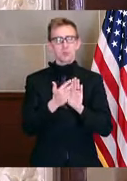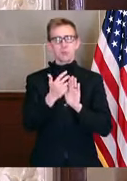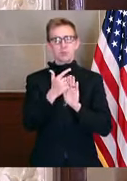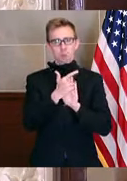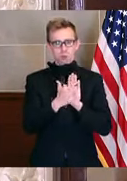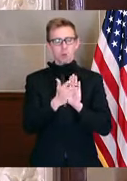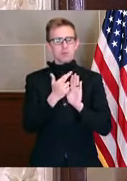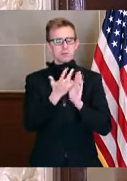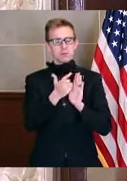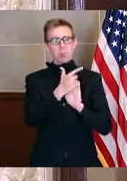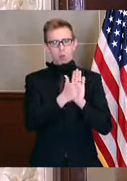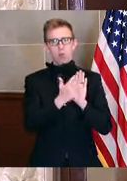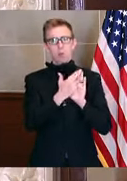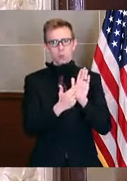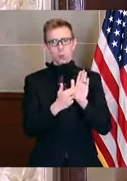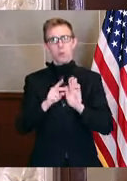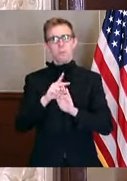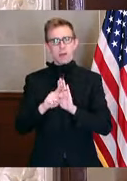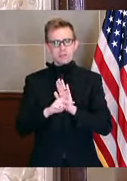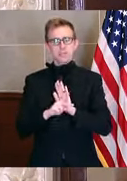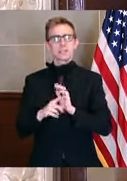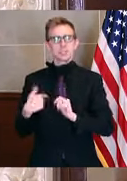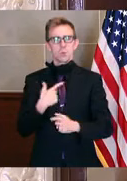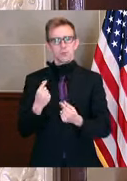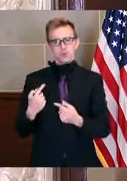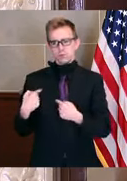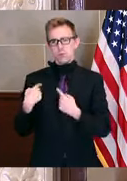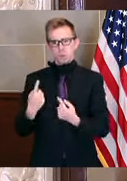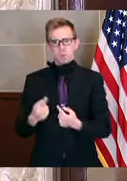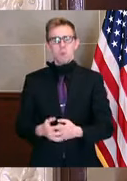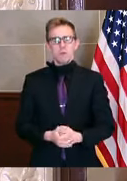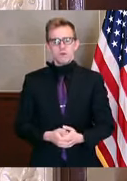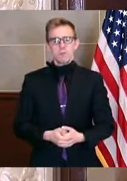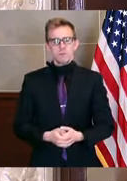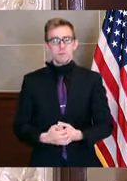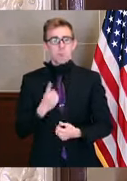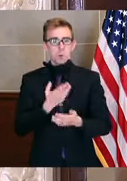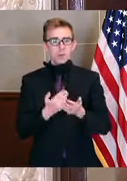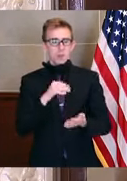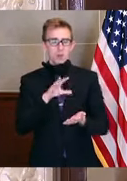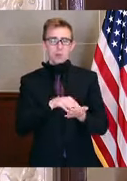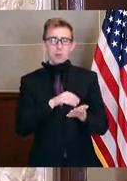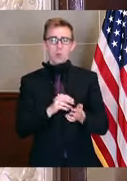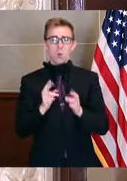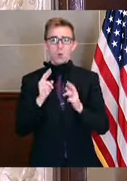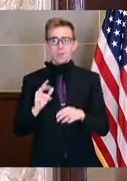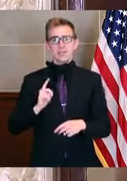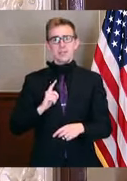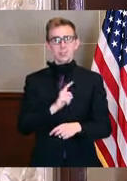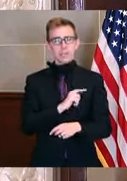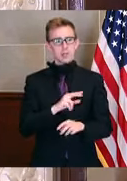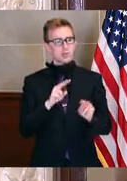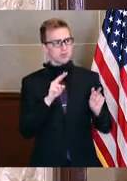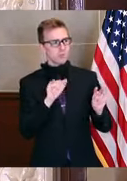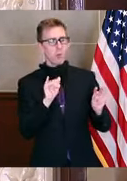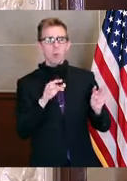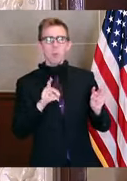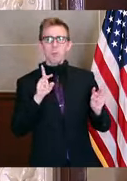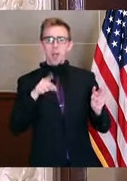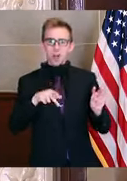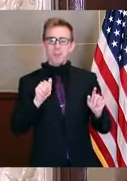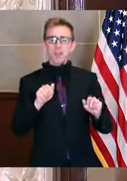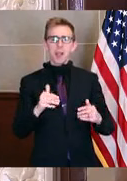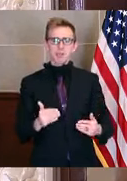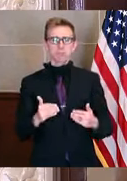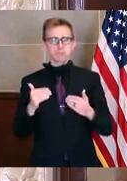policy that we've done. And I think one thing we're learning from that also, we hope the legislators pick that up in the time to come and maybe